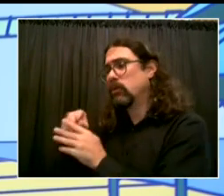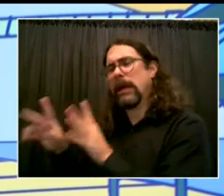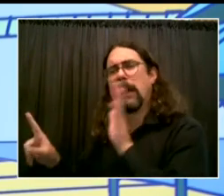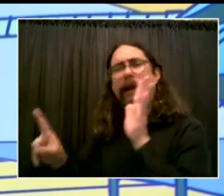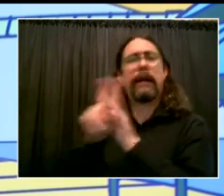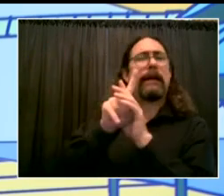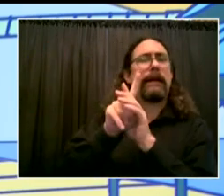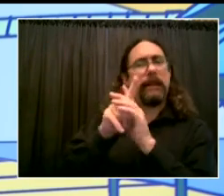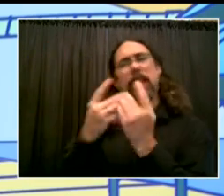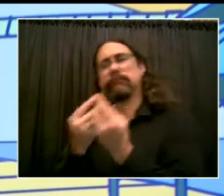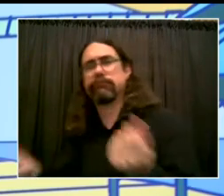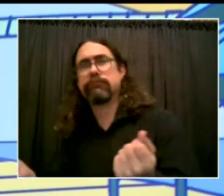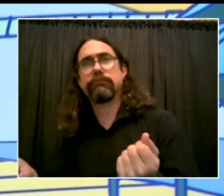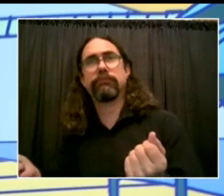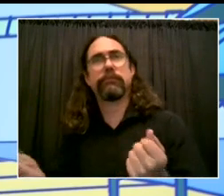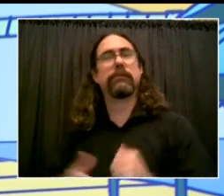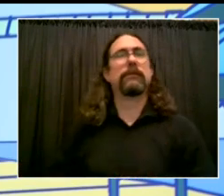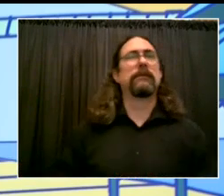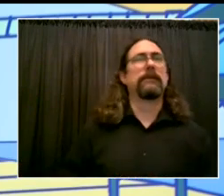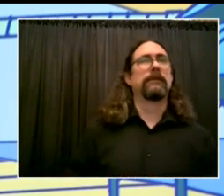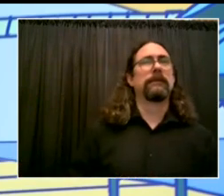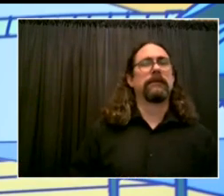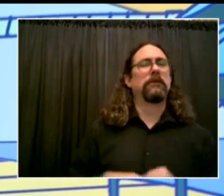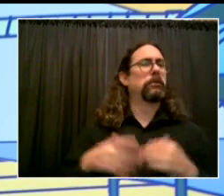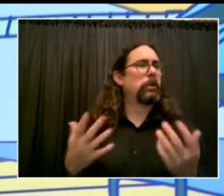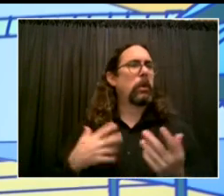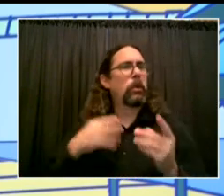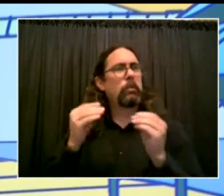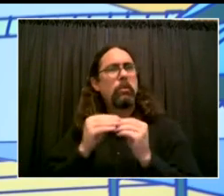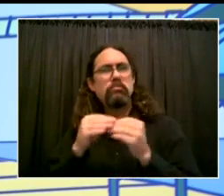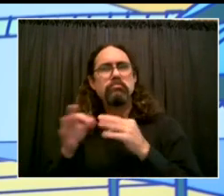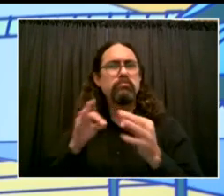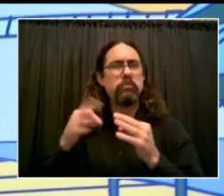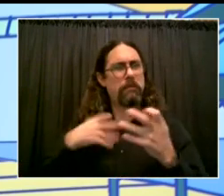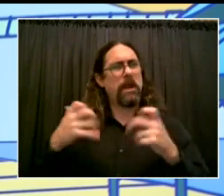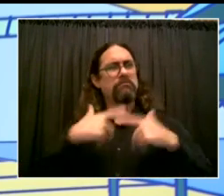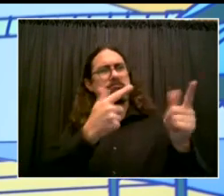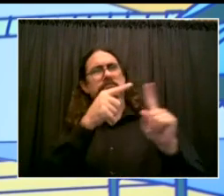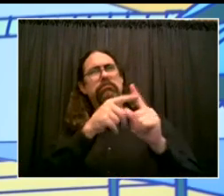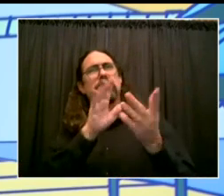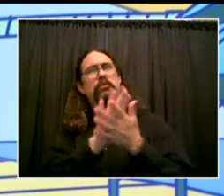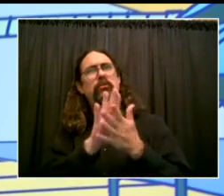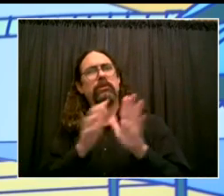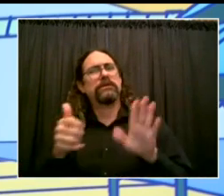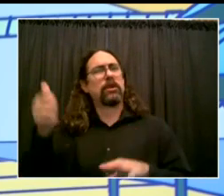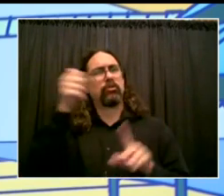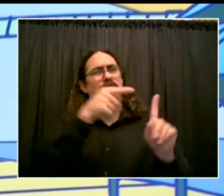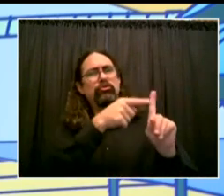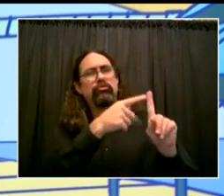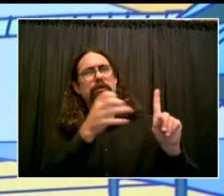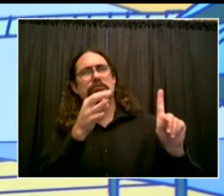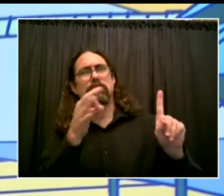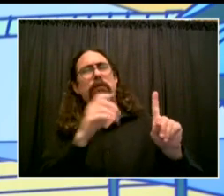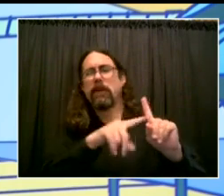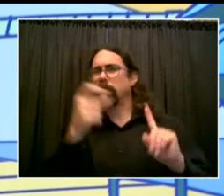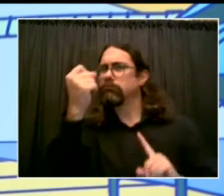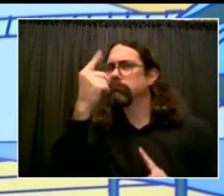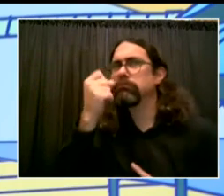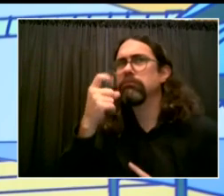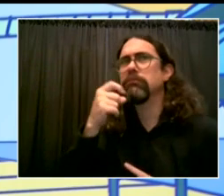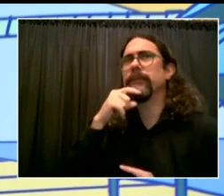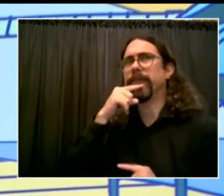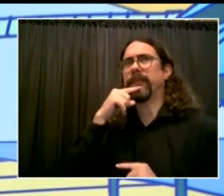the situation is now, and then some additional work is being done in the next few weeks before school begins, and we'll keep updating this guide with further